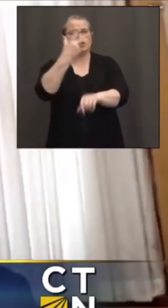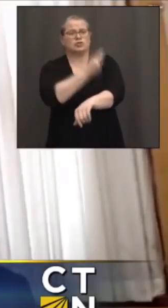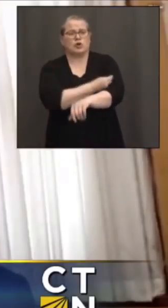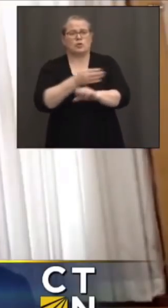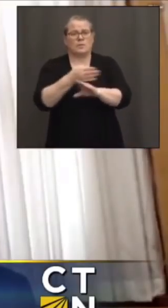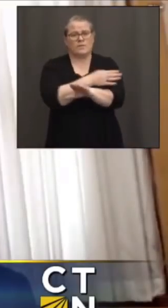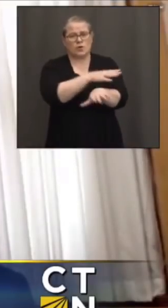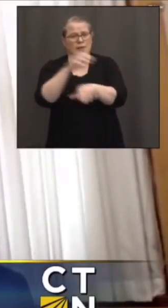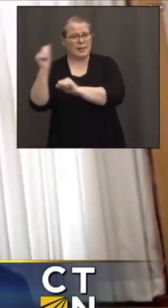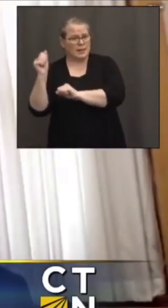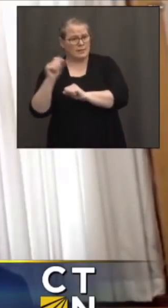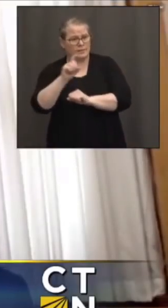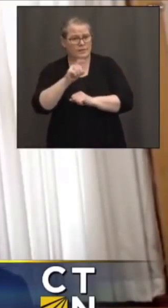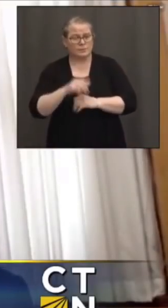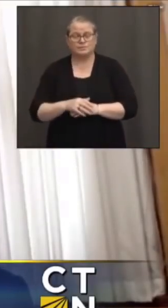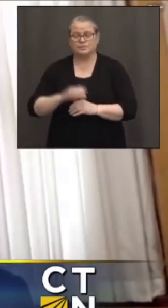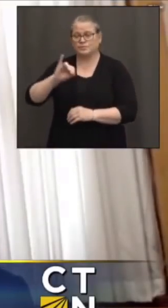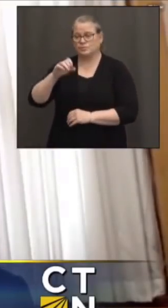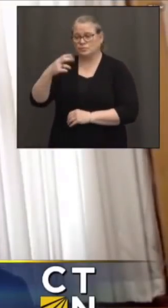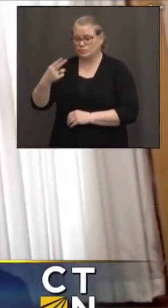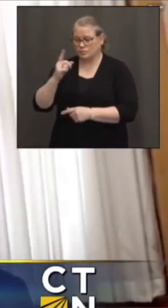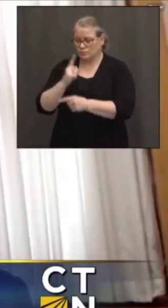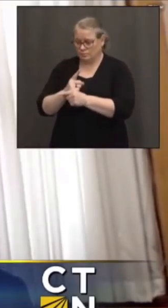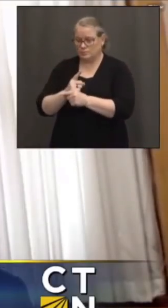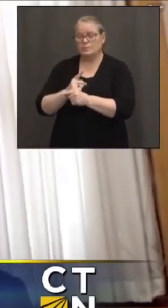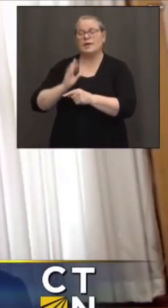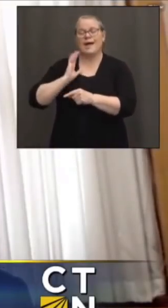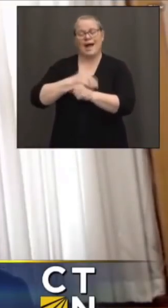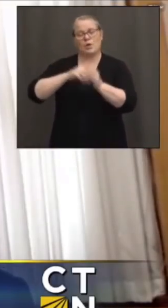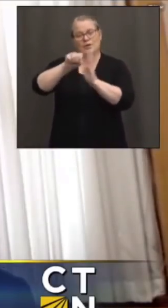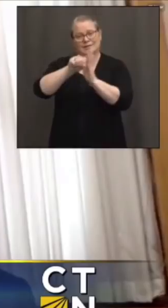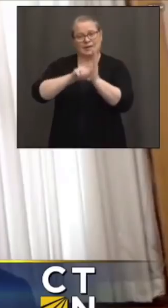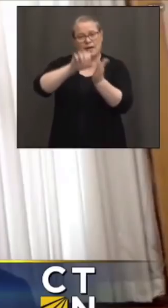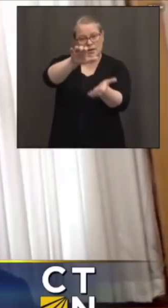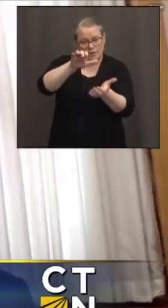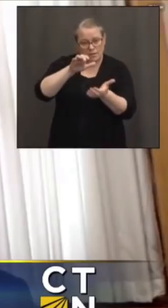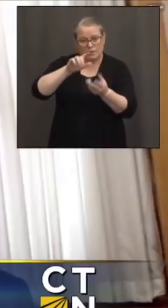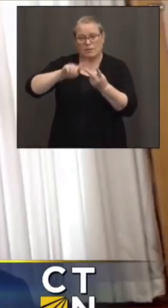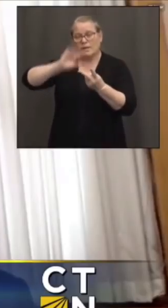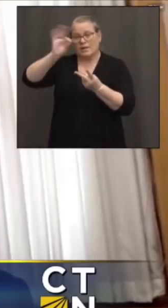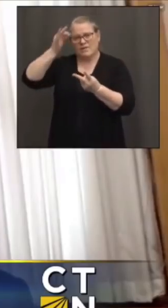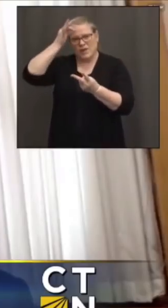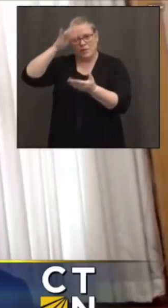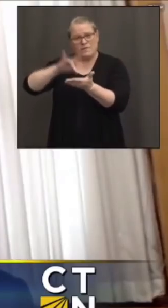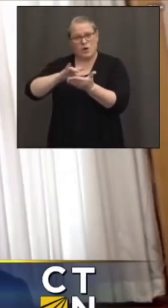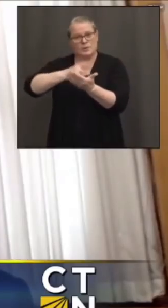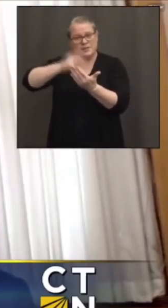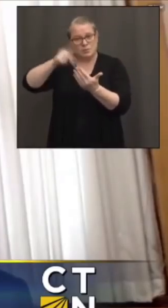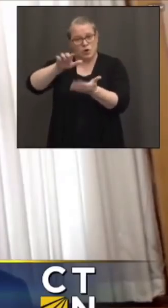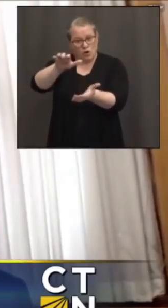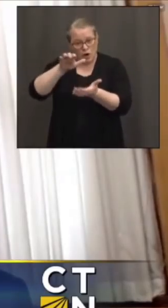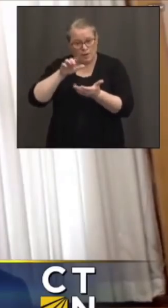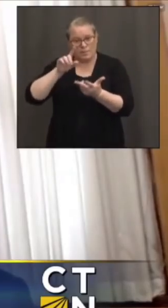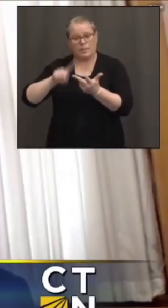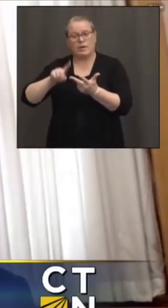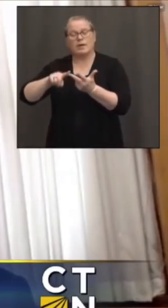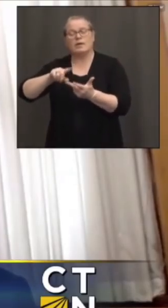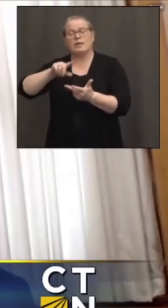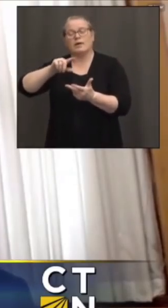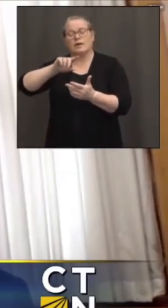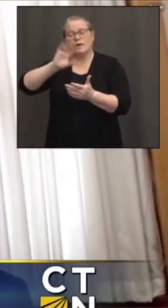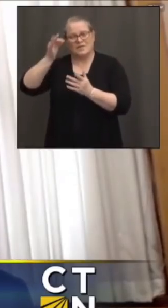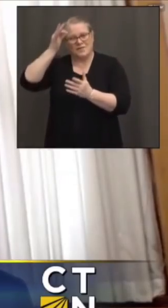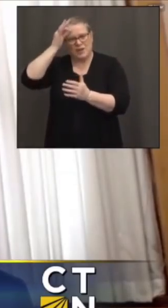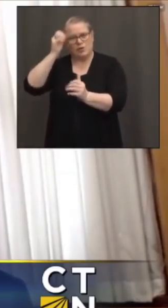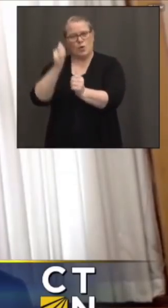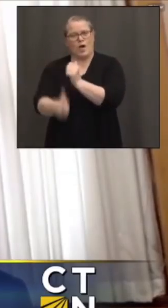all of the channels through which the vaccine comes into Connecticut, our state allocation, the federal pharmacy program, and the federally qualified health centers that get direct